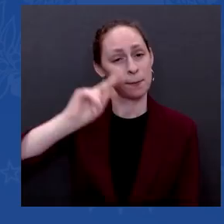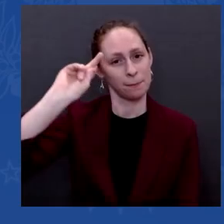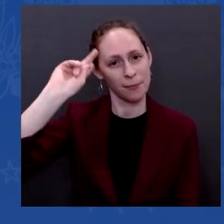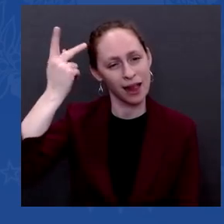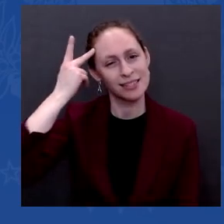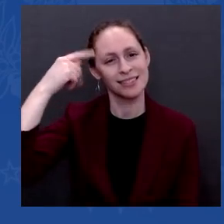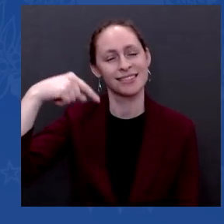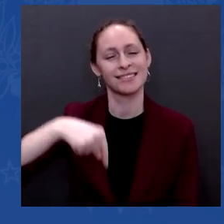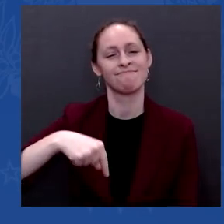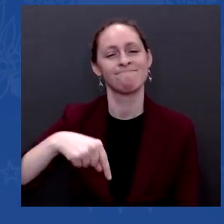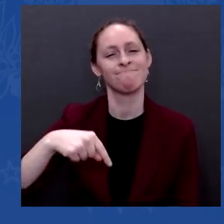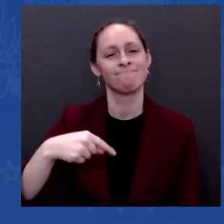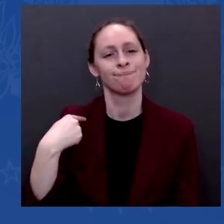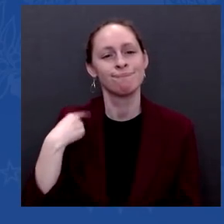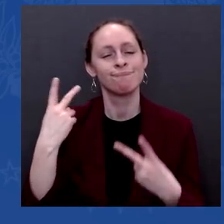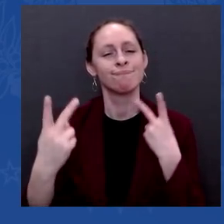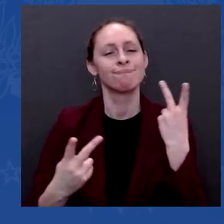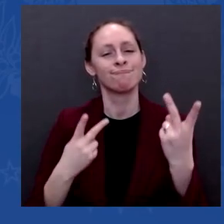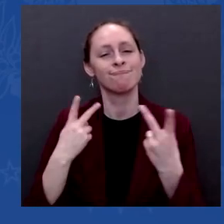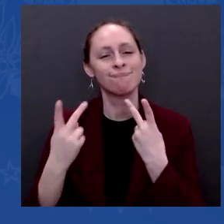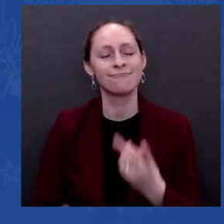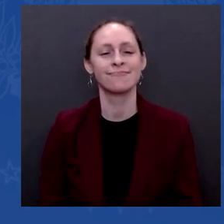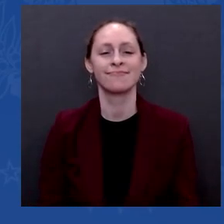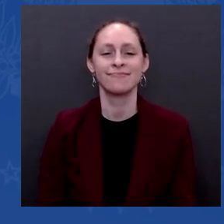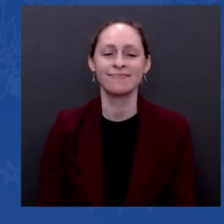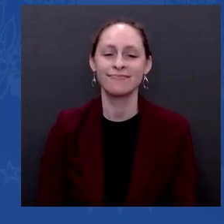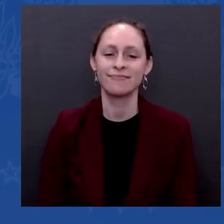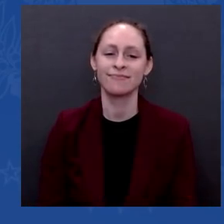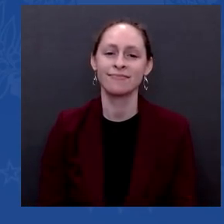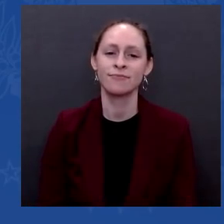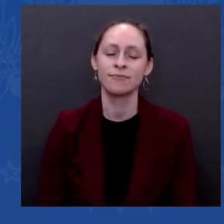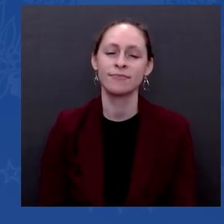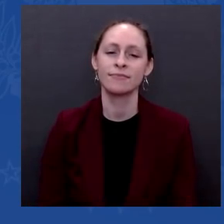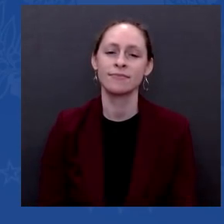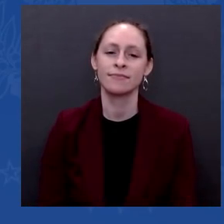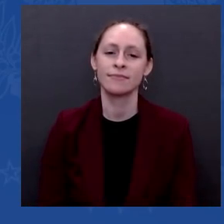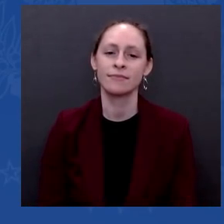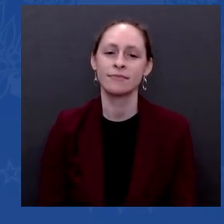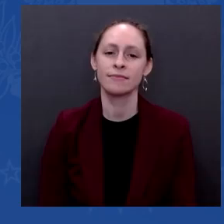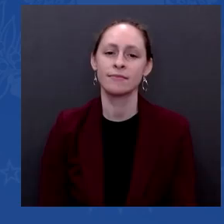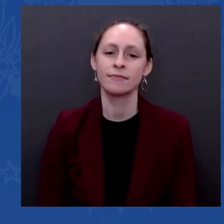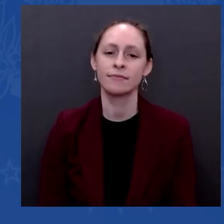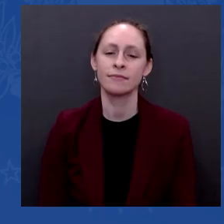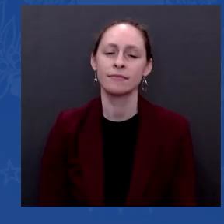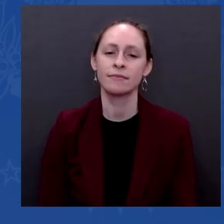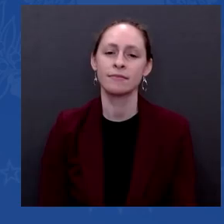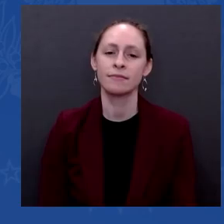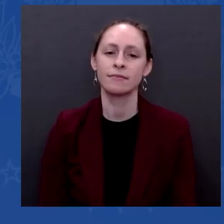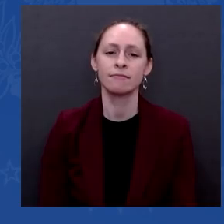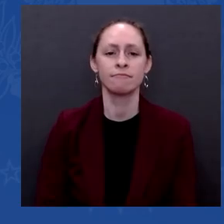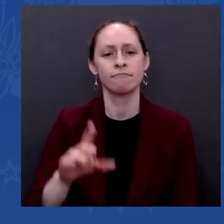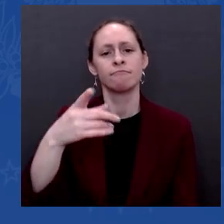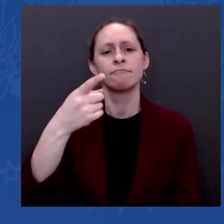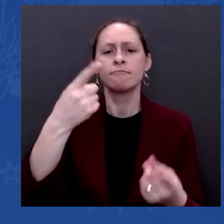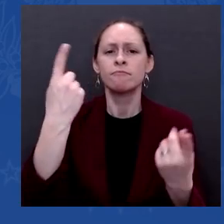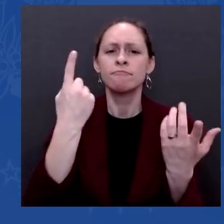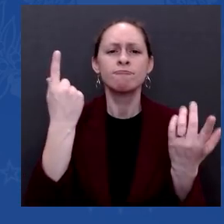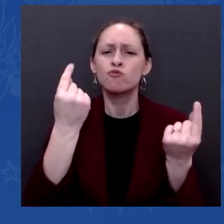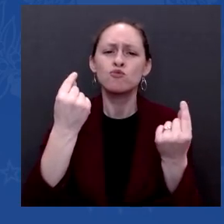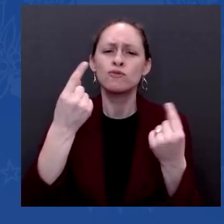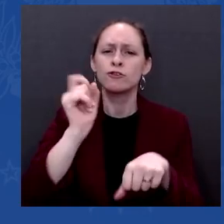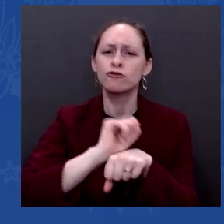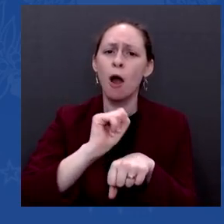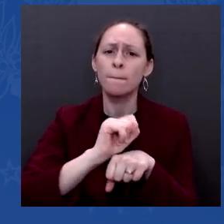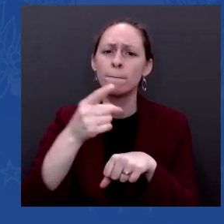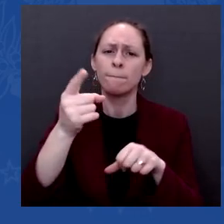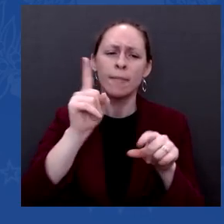polling this data, determining where they — what American people's attitudes are, American people overwhelmingly agree with